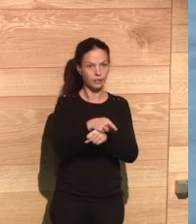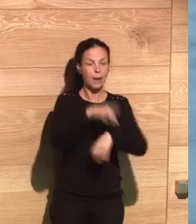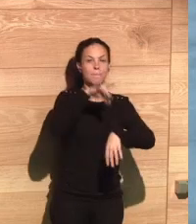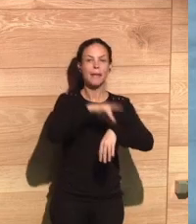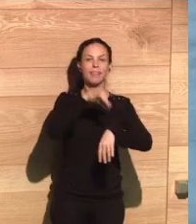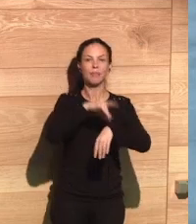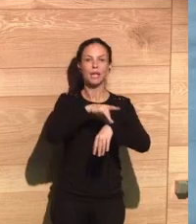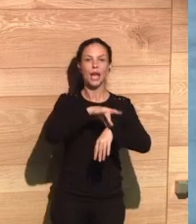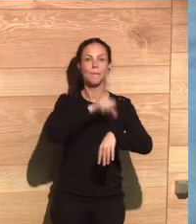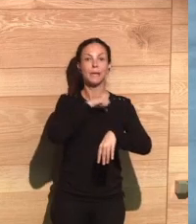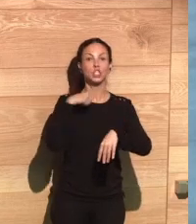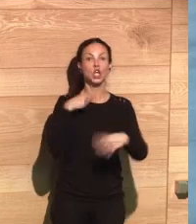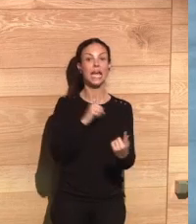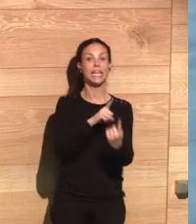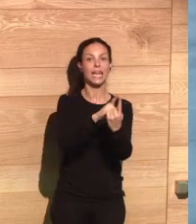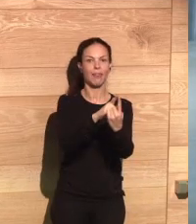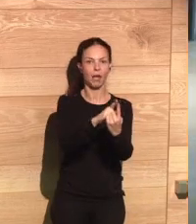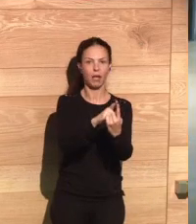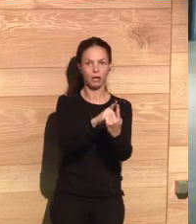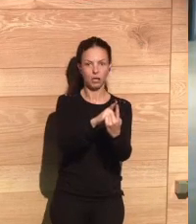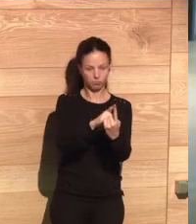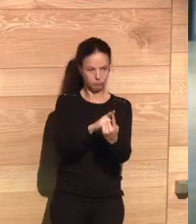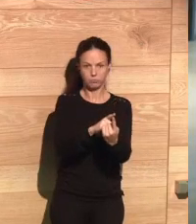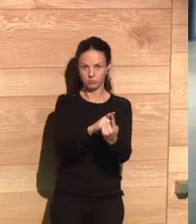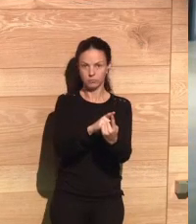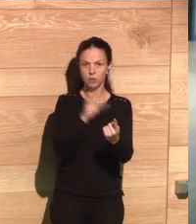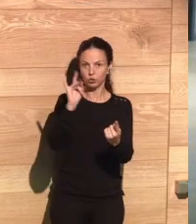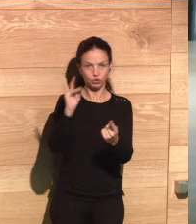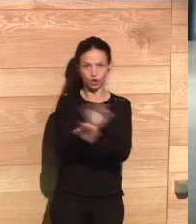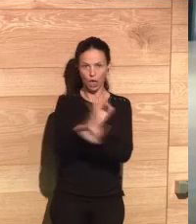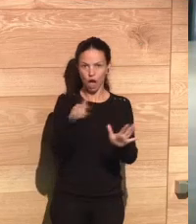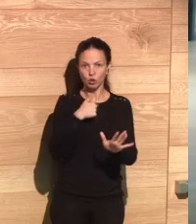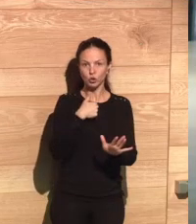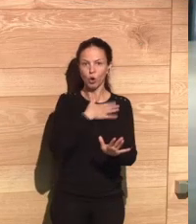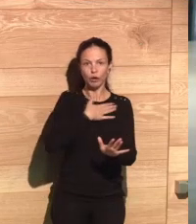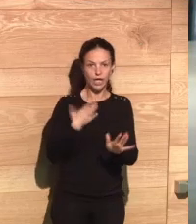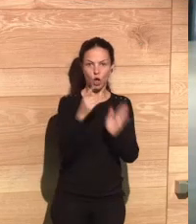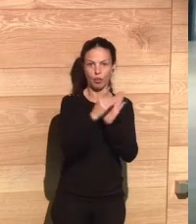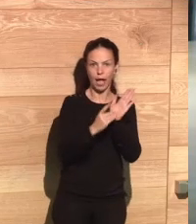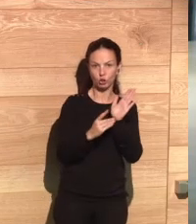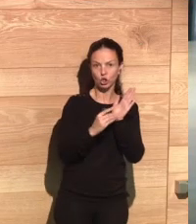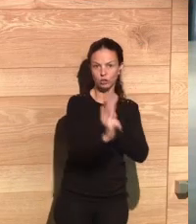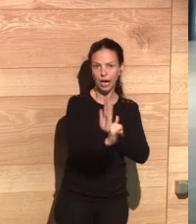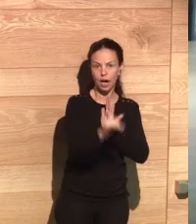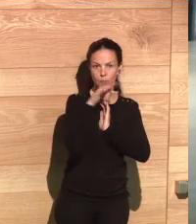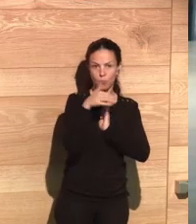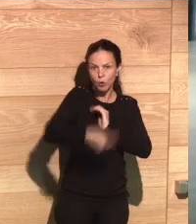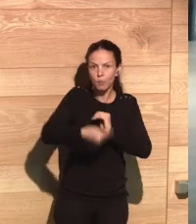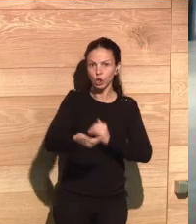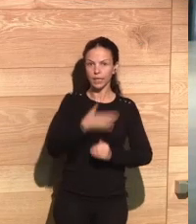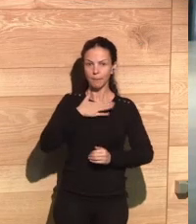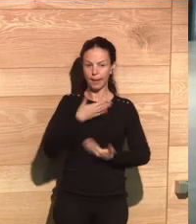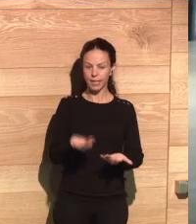to accept customized medicine. I want my data to be very well